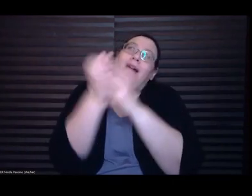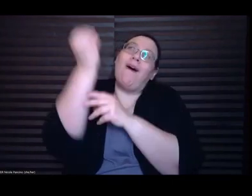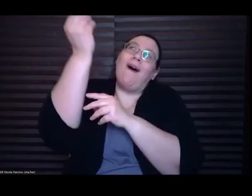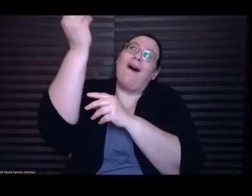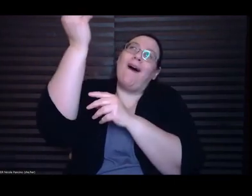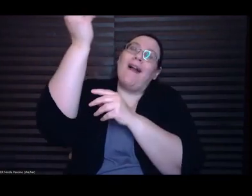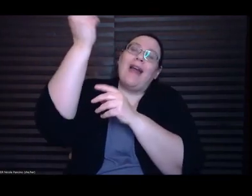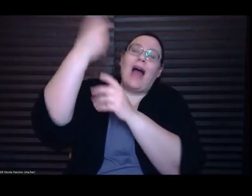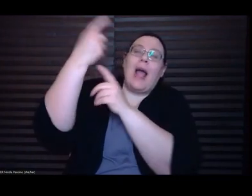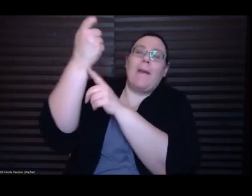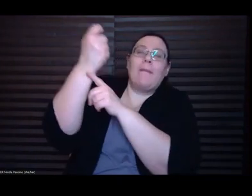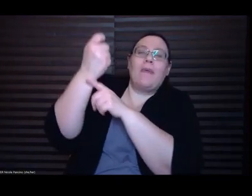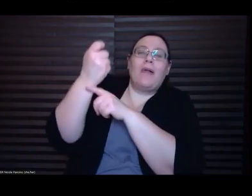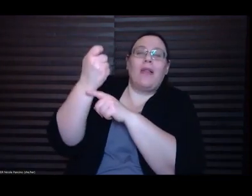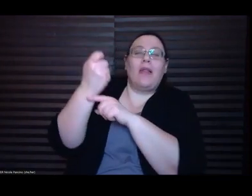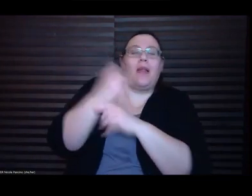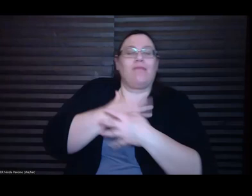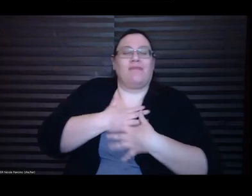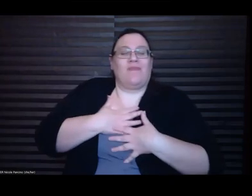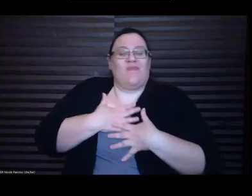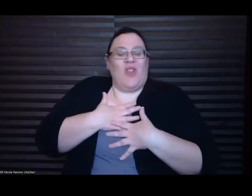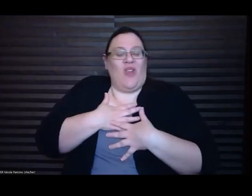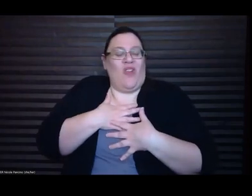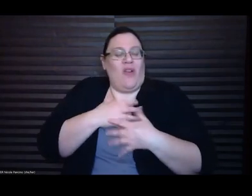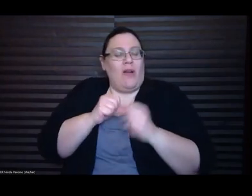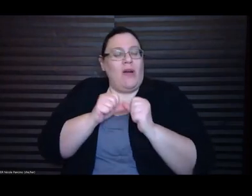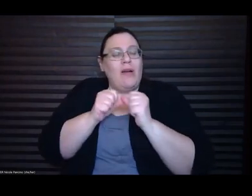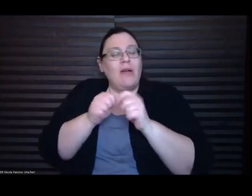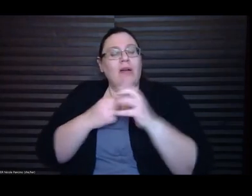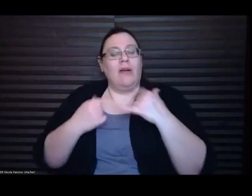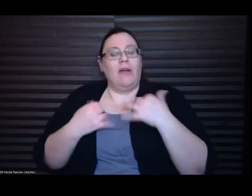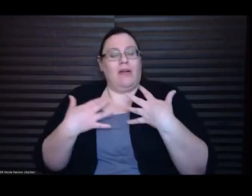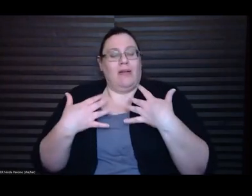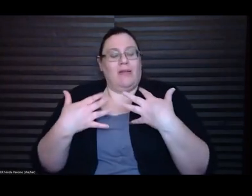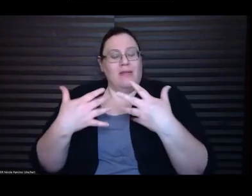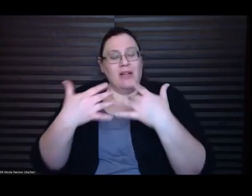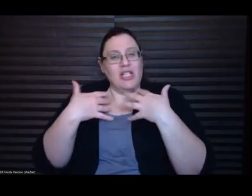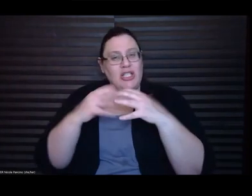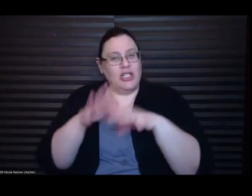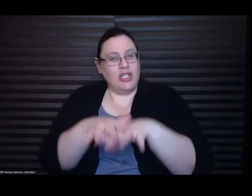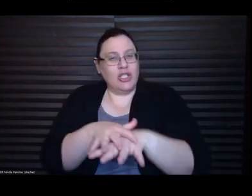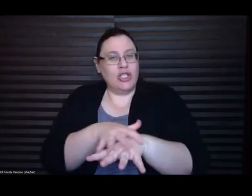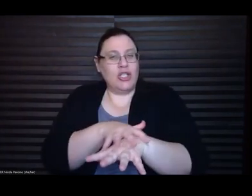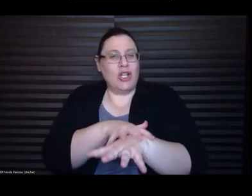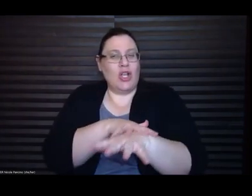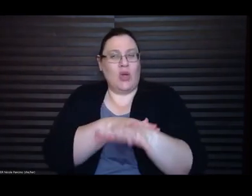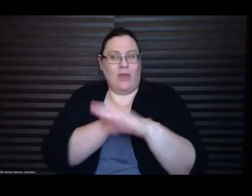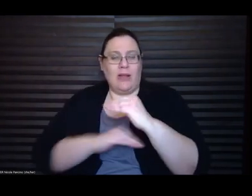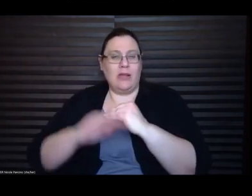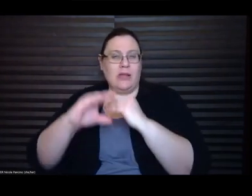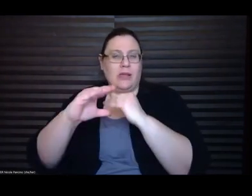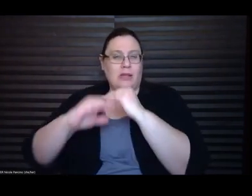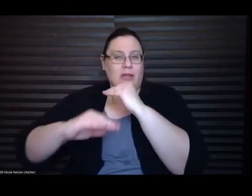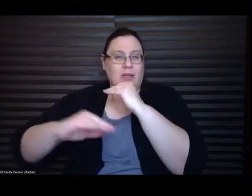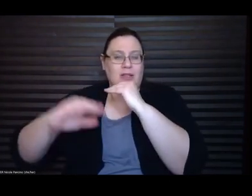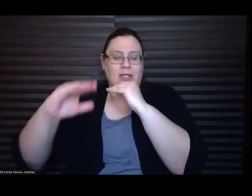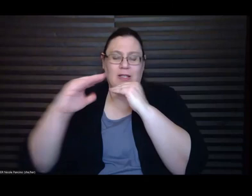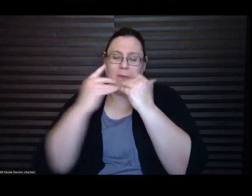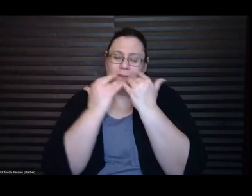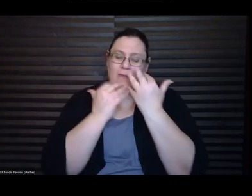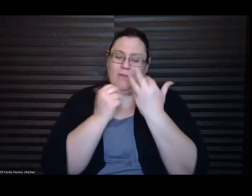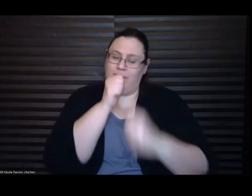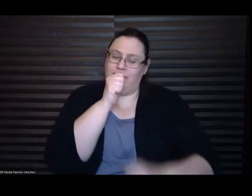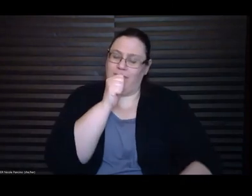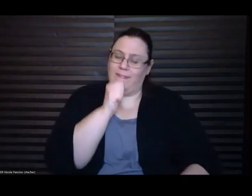sensation slowly and evenly, biting my tongue all the while. I need more, he says, but he does not